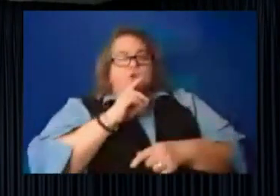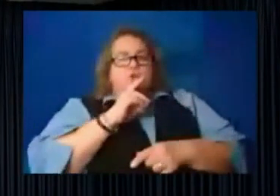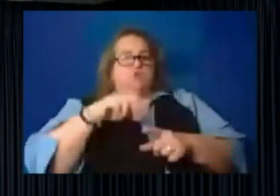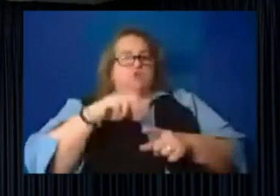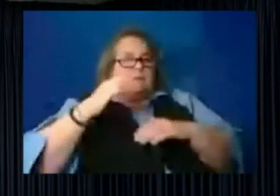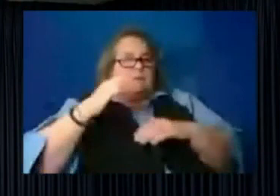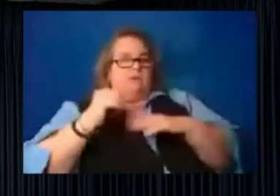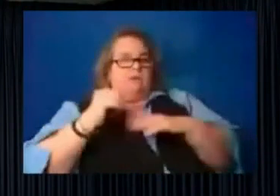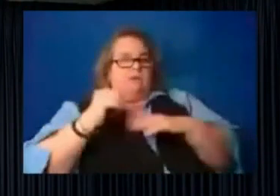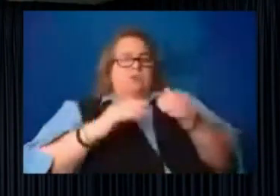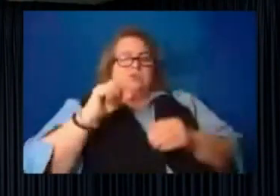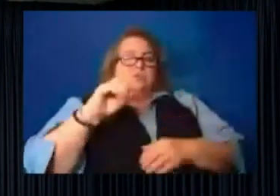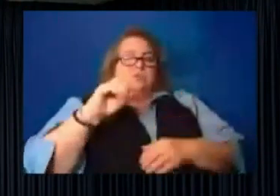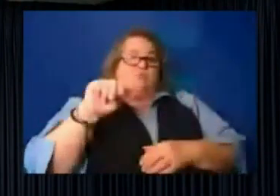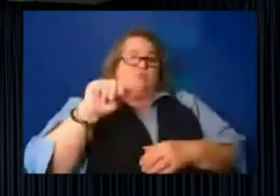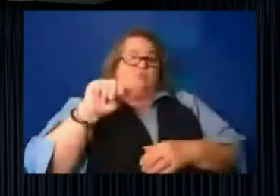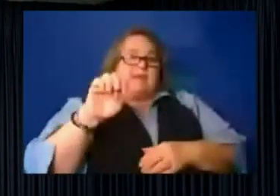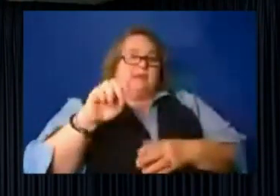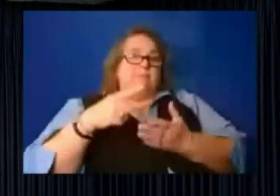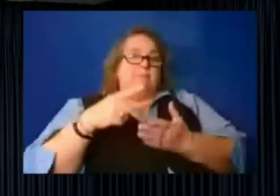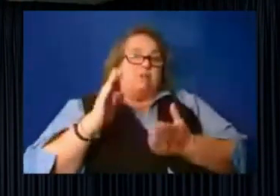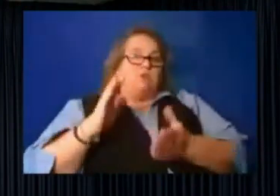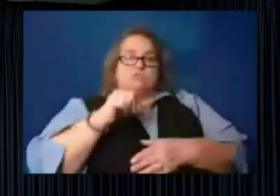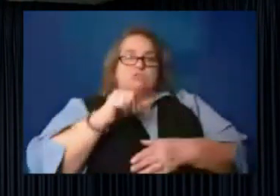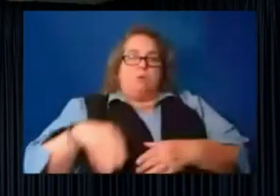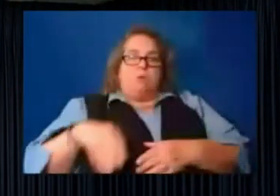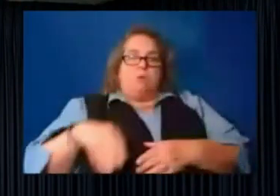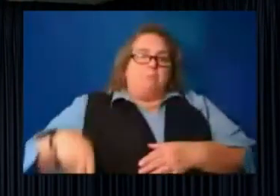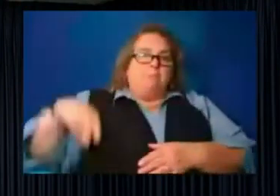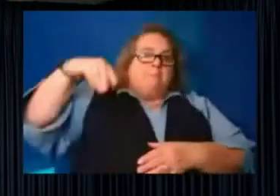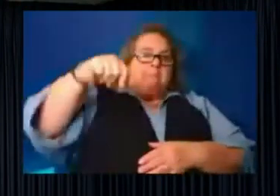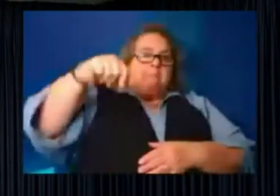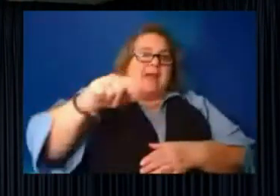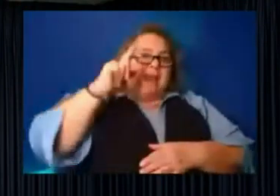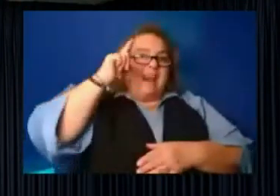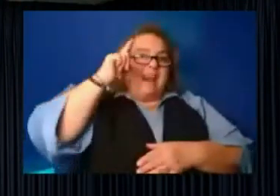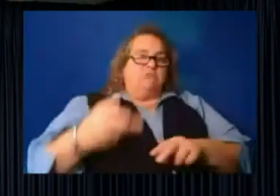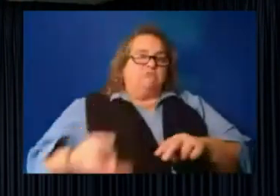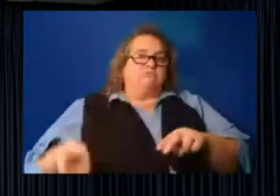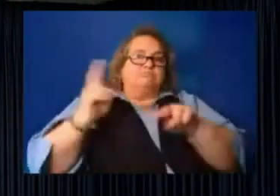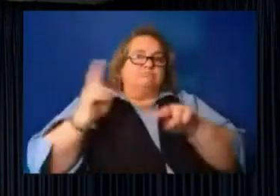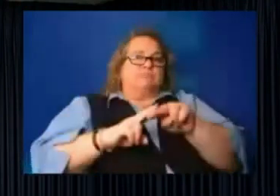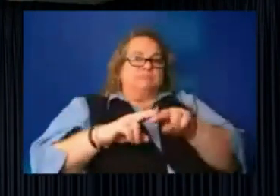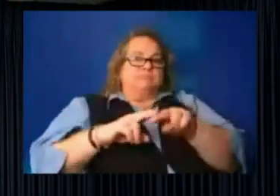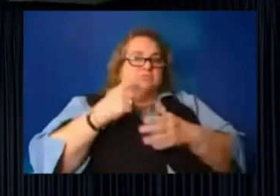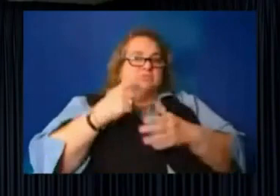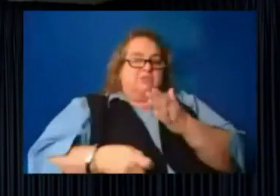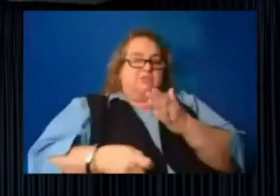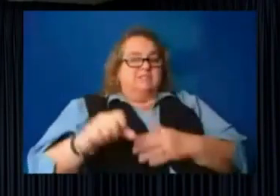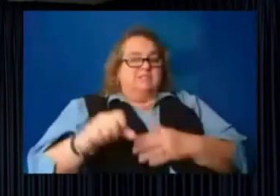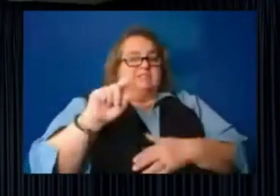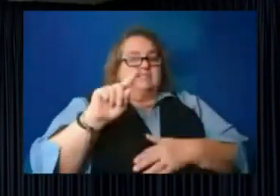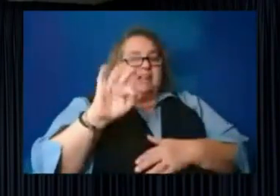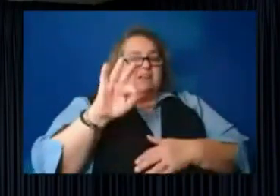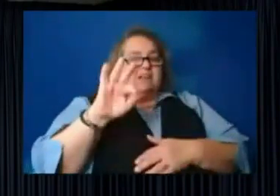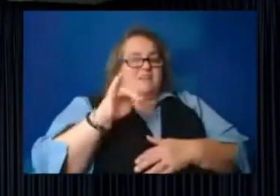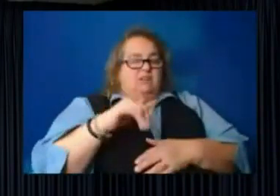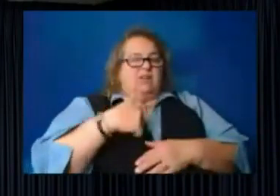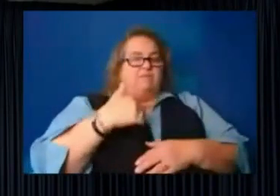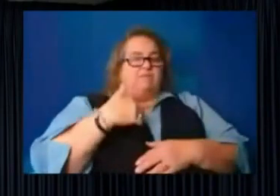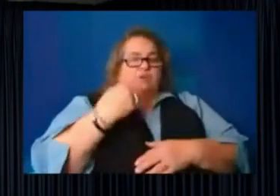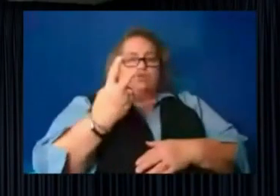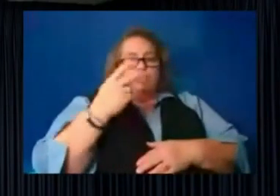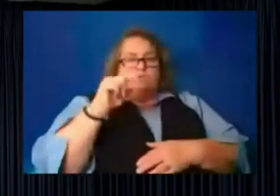face ridiculous expenses going down the road. Um, the state of Kentucky, as you know, we have a 2.7 billion dollar rainy day